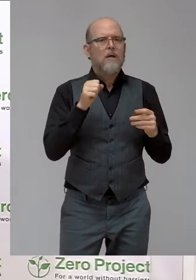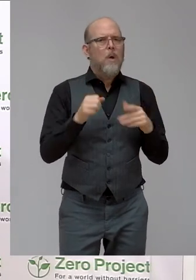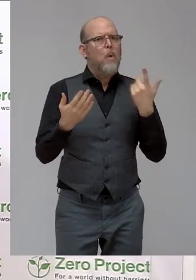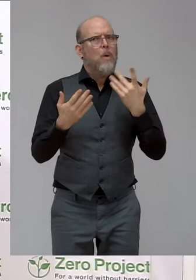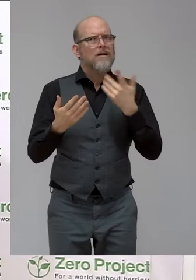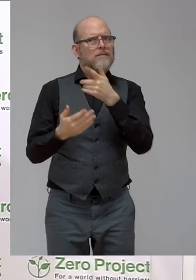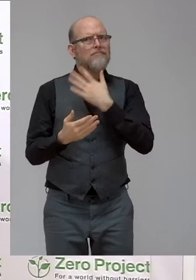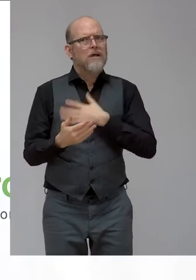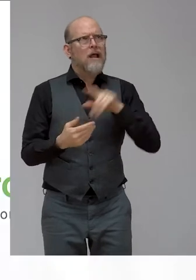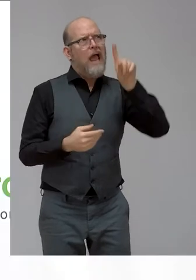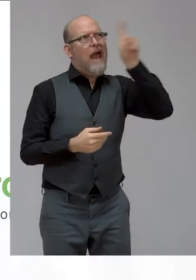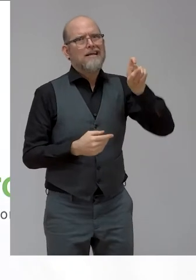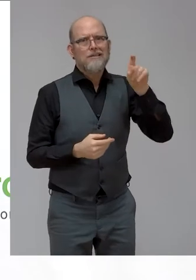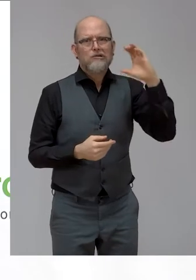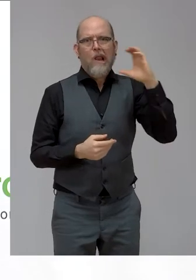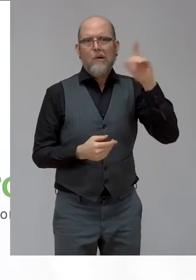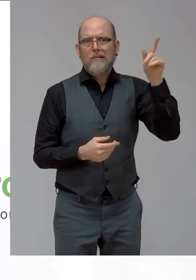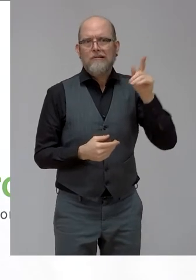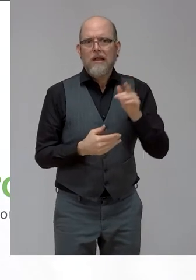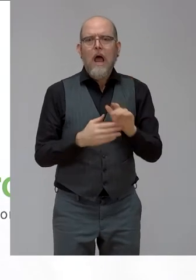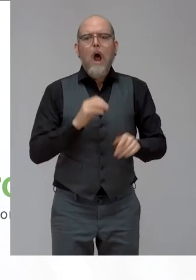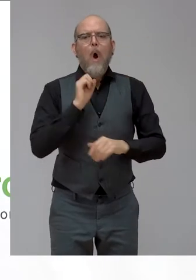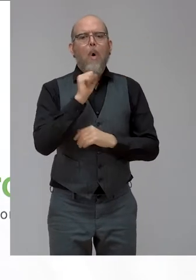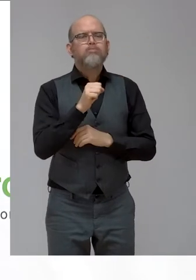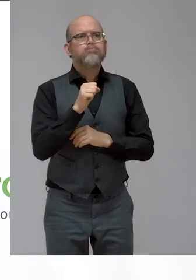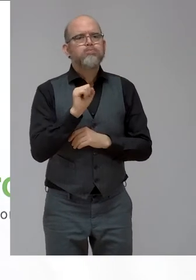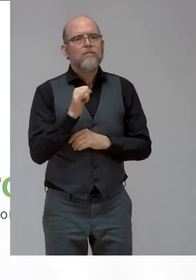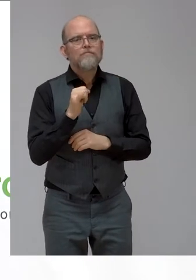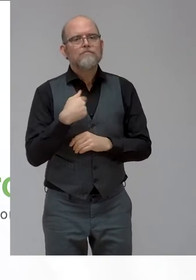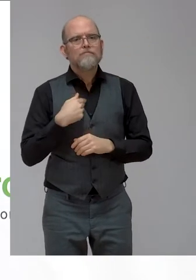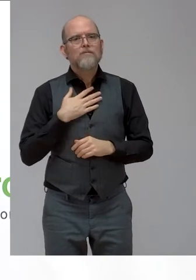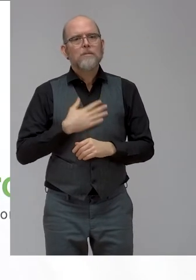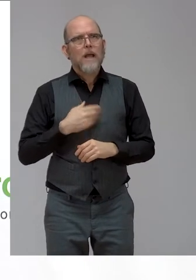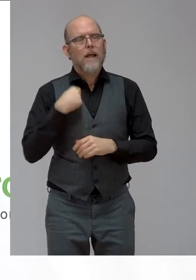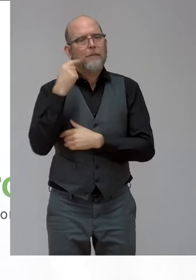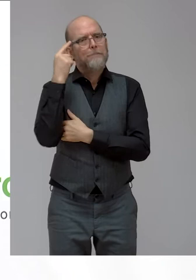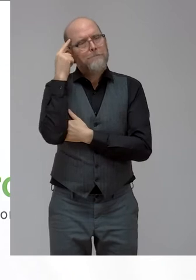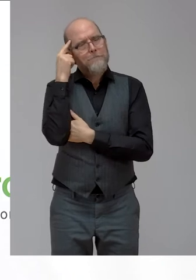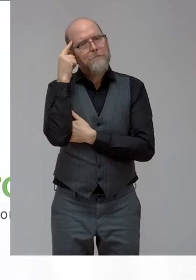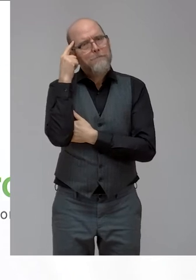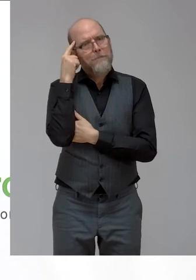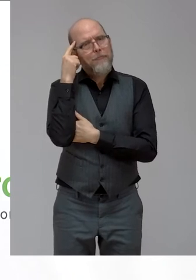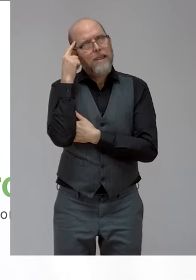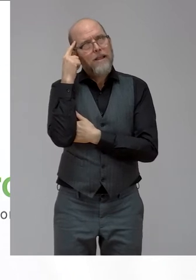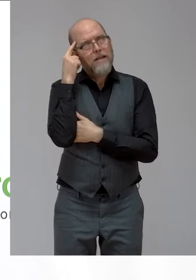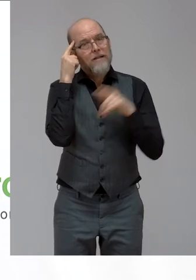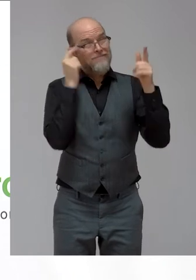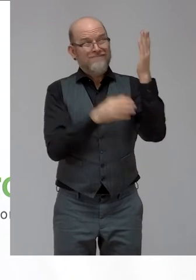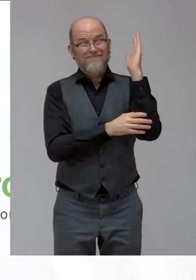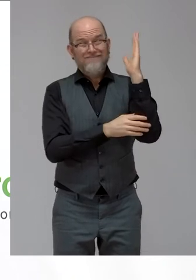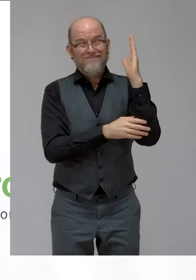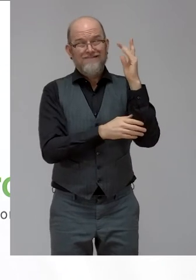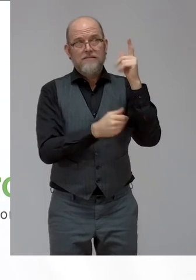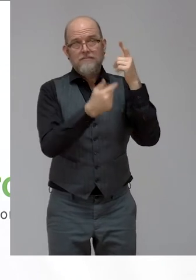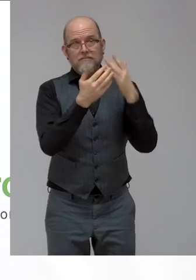Fantastic. So in terms of my takeaways is the fact that you create the